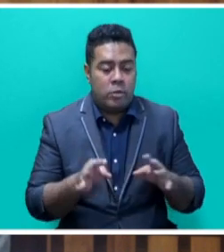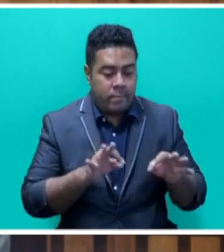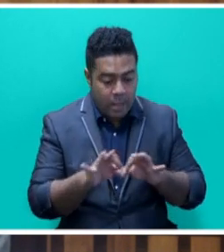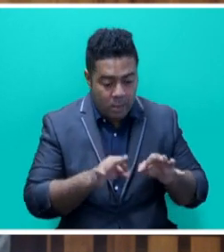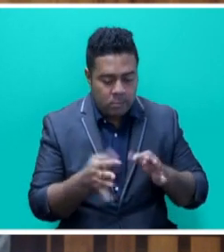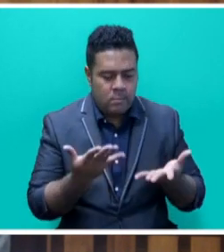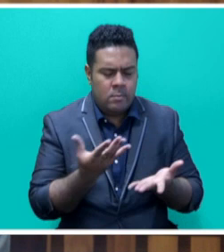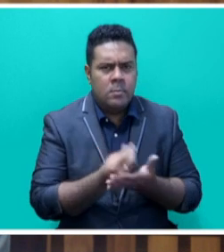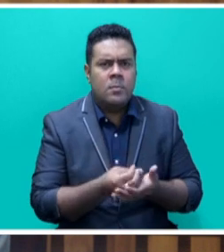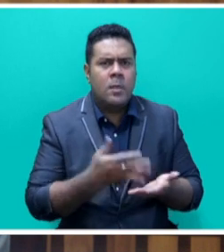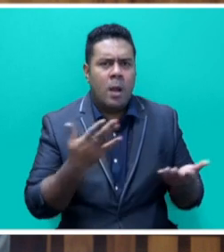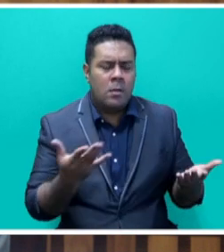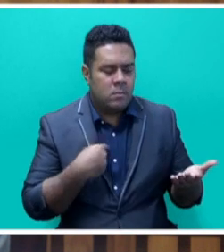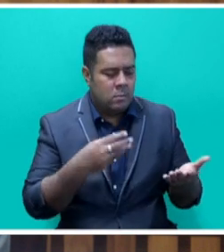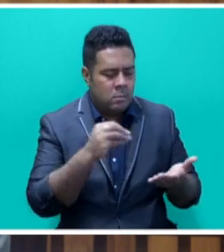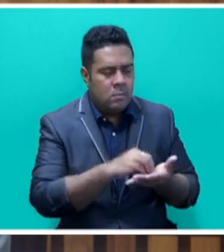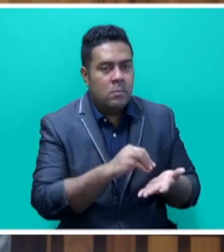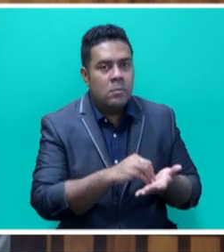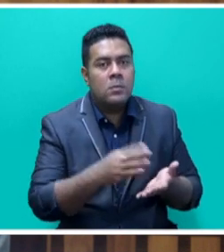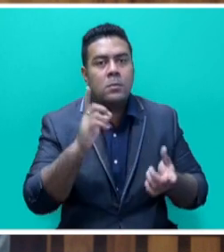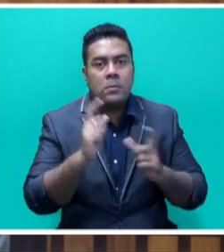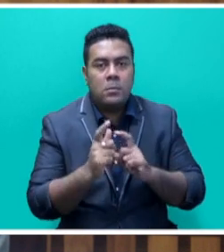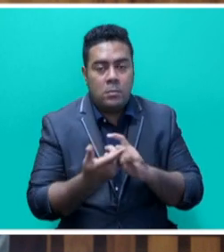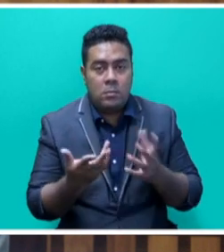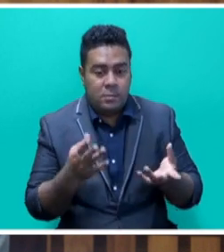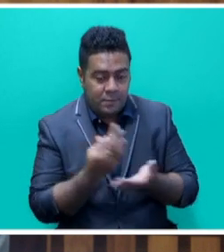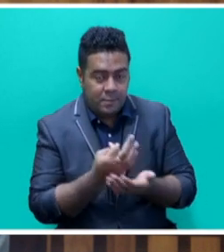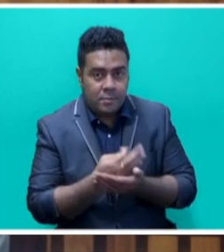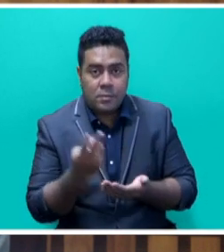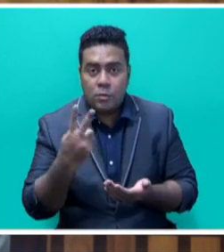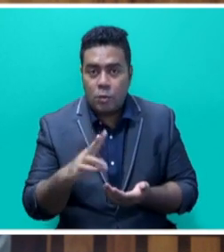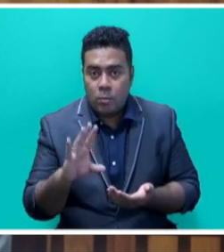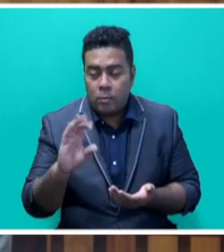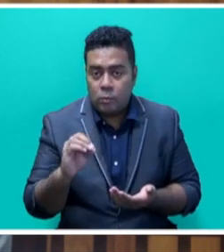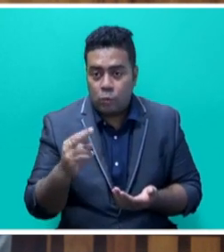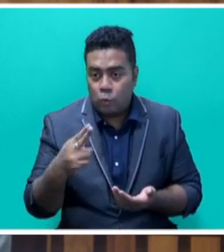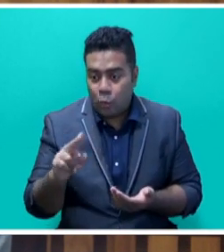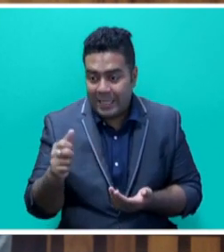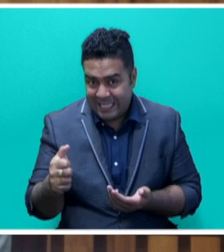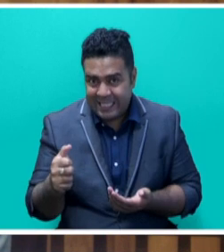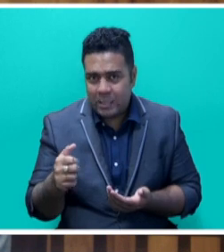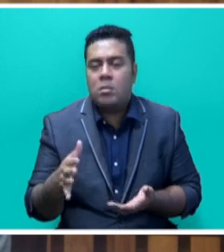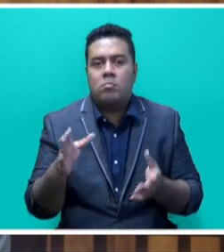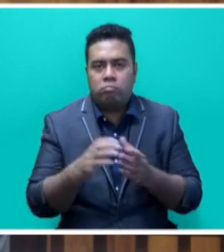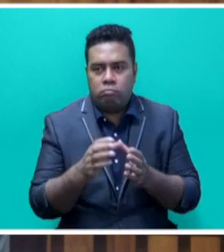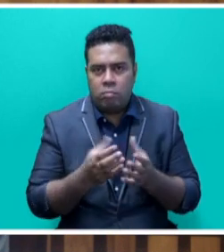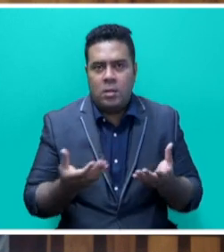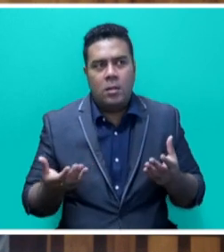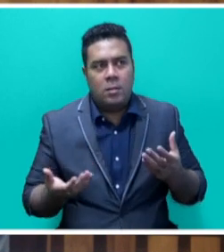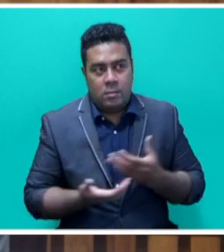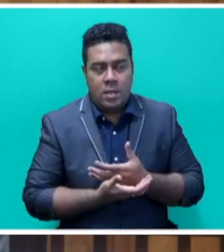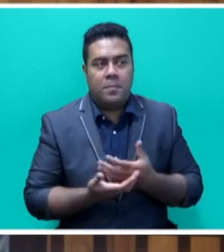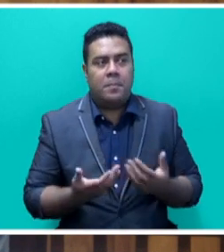innovative, integrated approach to ocean climate finance at COP26 to augur grant-based co-financing from bilateral